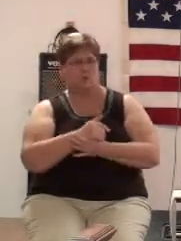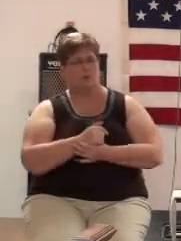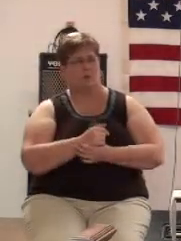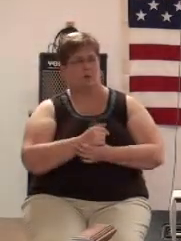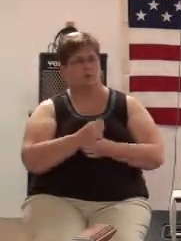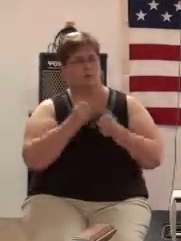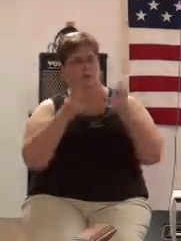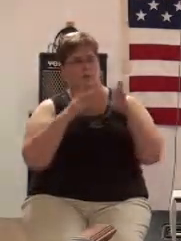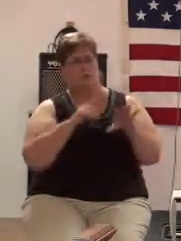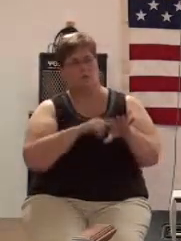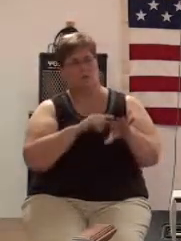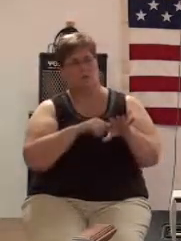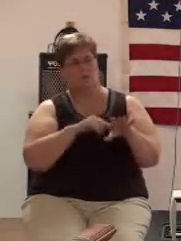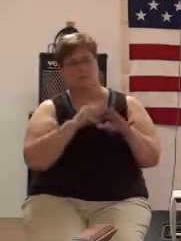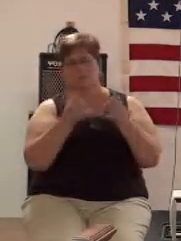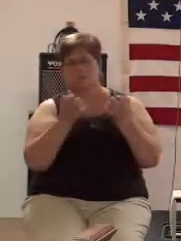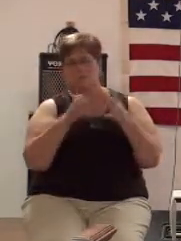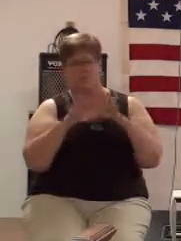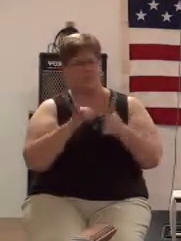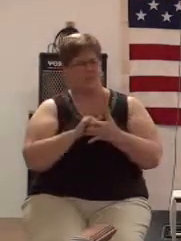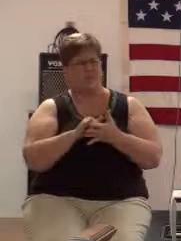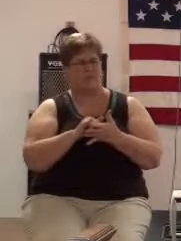A lot of times we don't want that